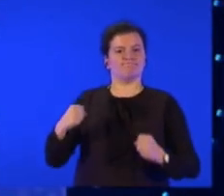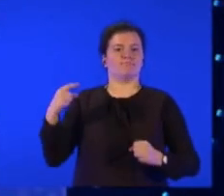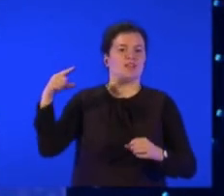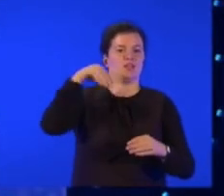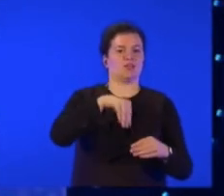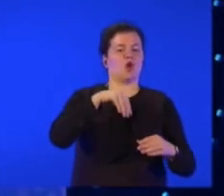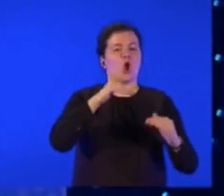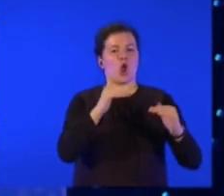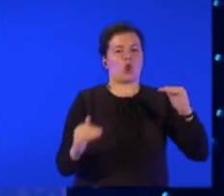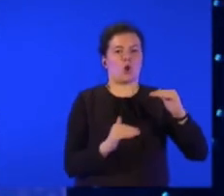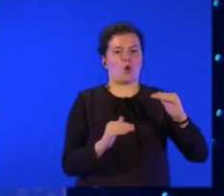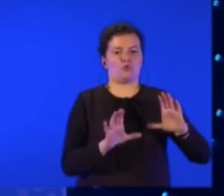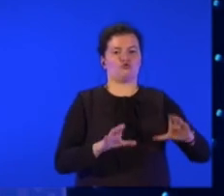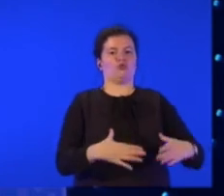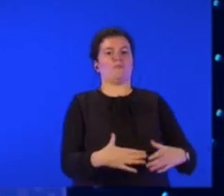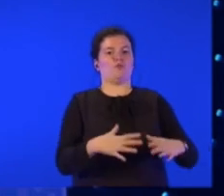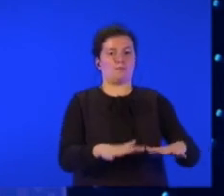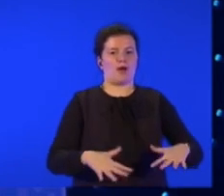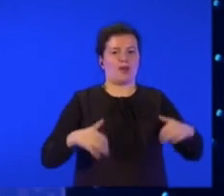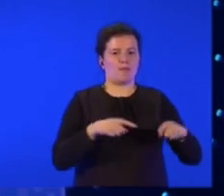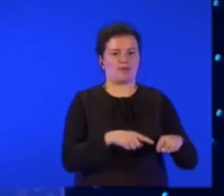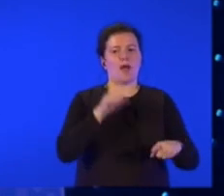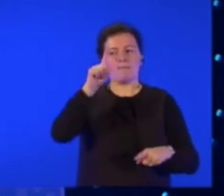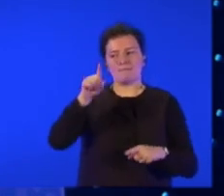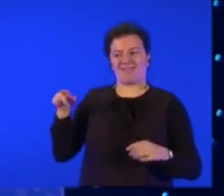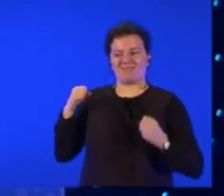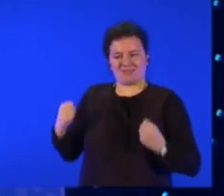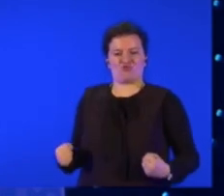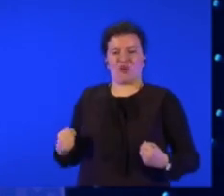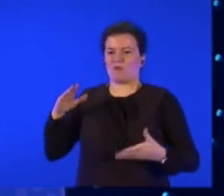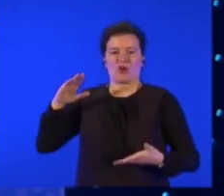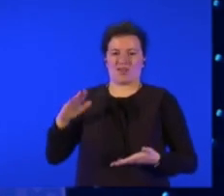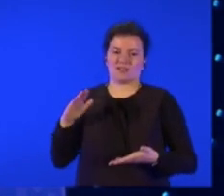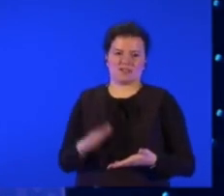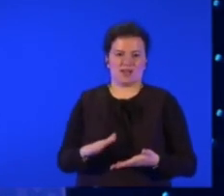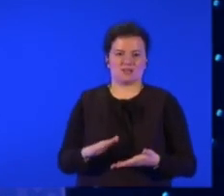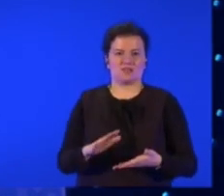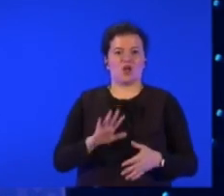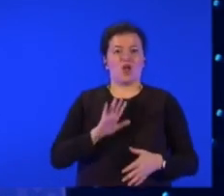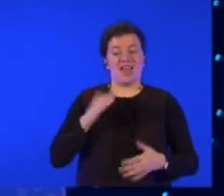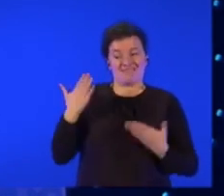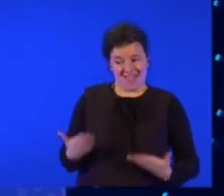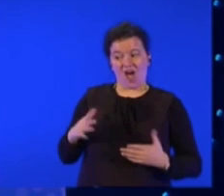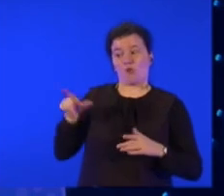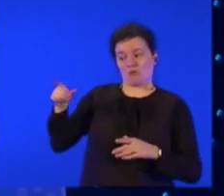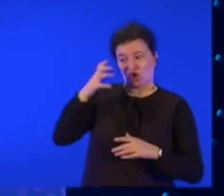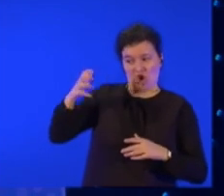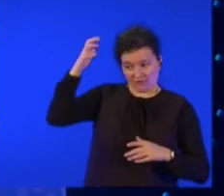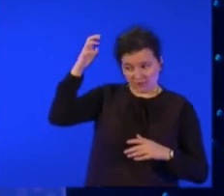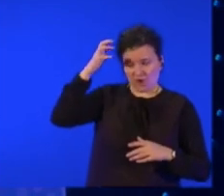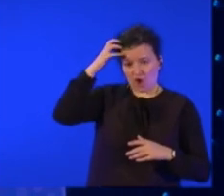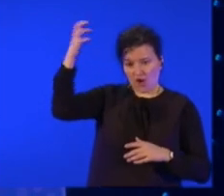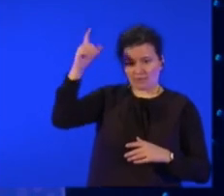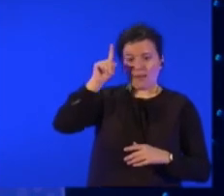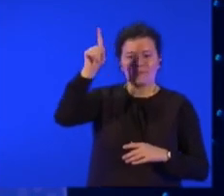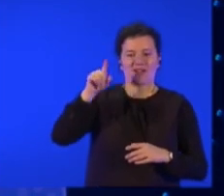but it's slim and fragile. His new government will be much weaker than before. On the